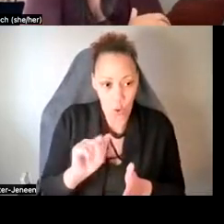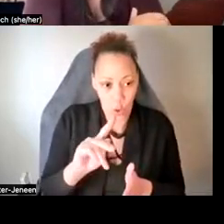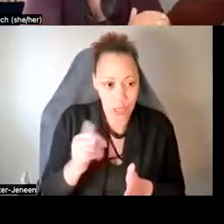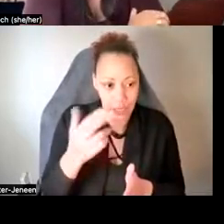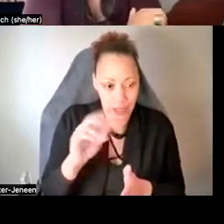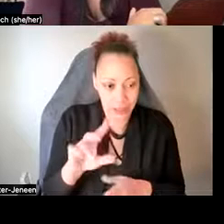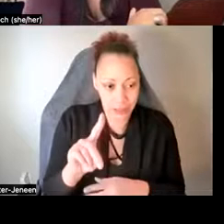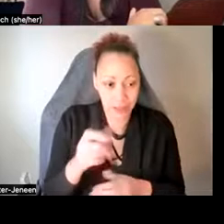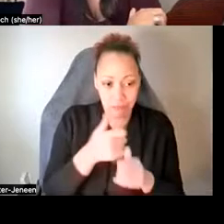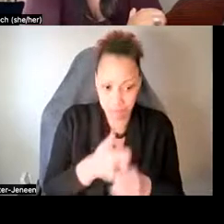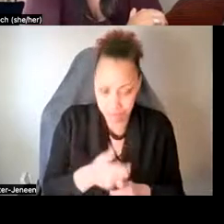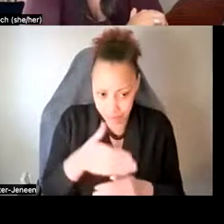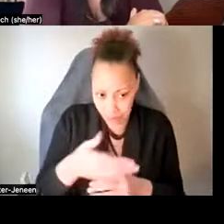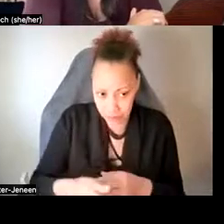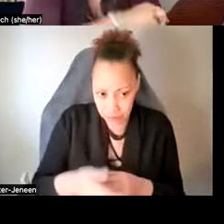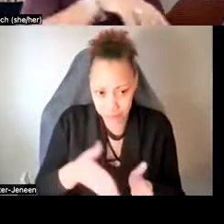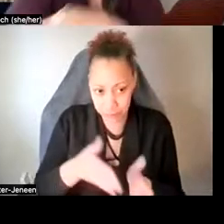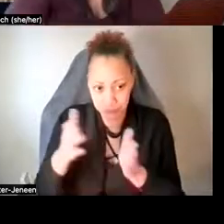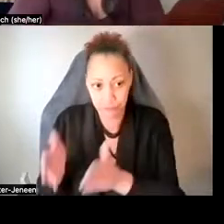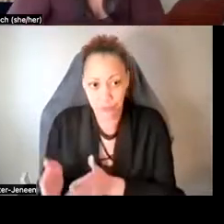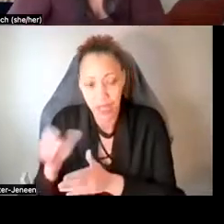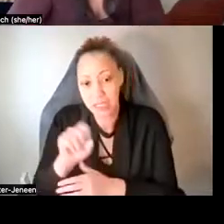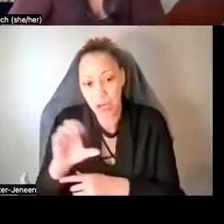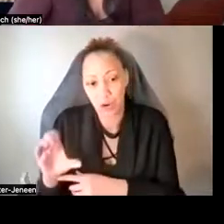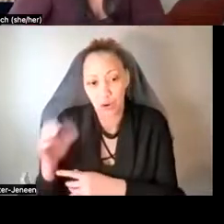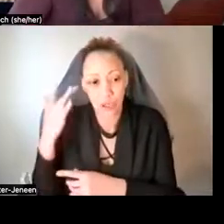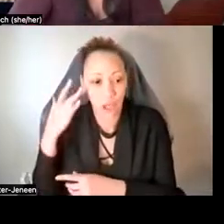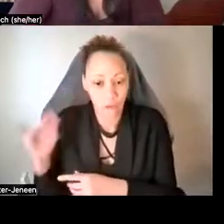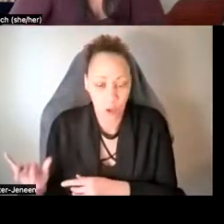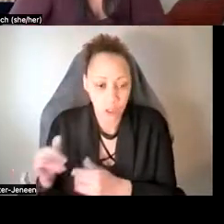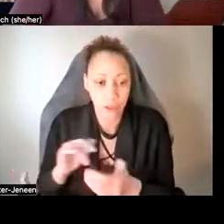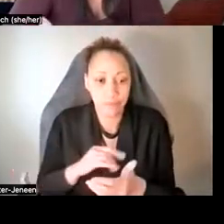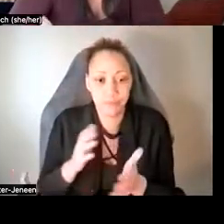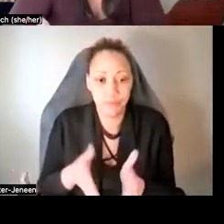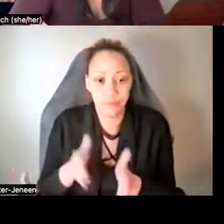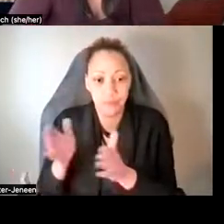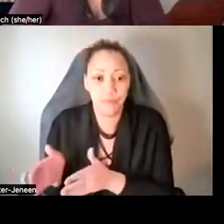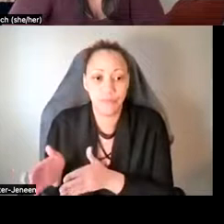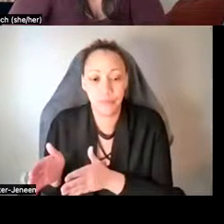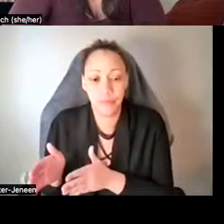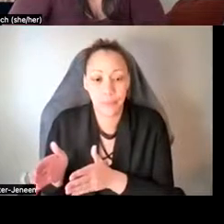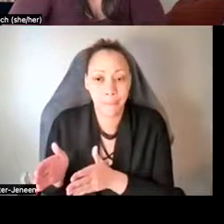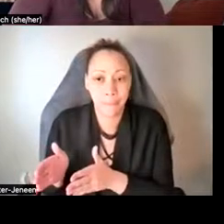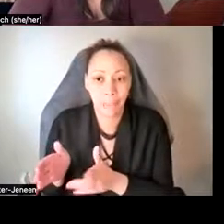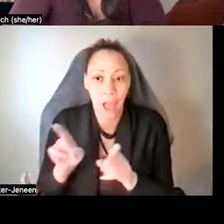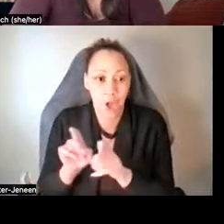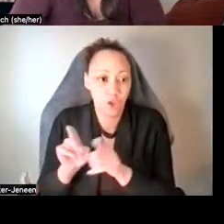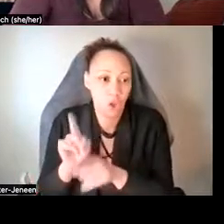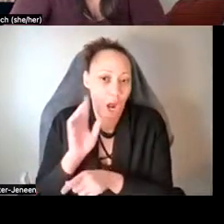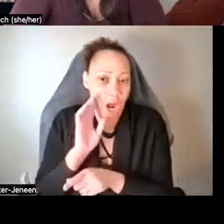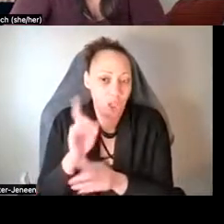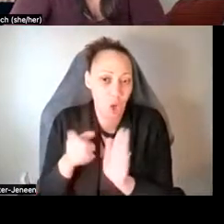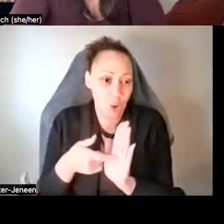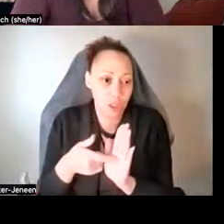And then Santa Cruz, California followed suit. And, um, here I noticed, uh, I will note that, um,